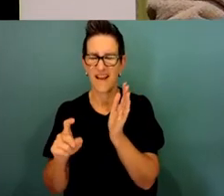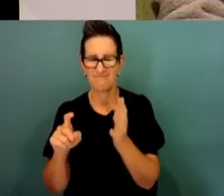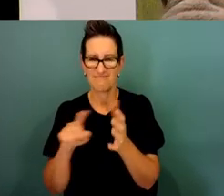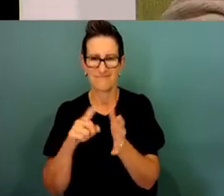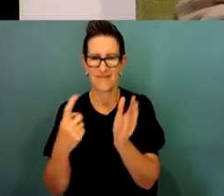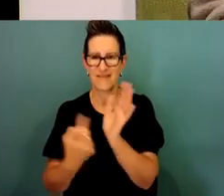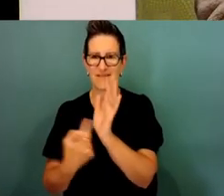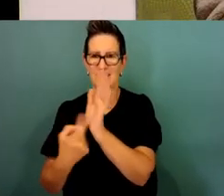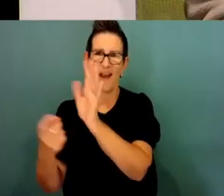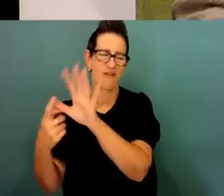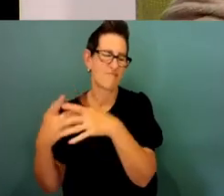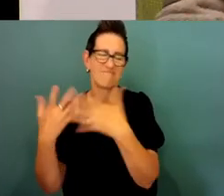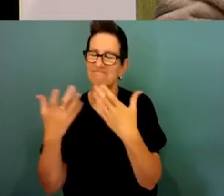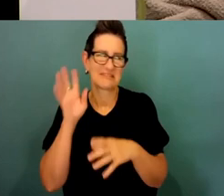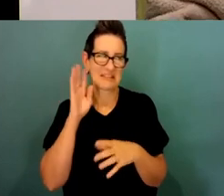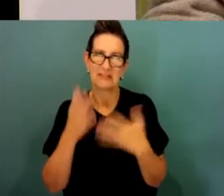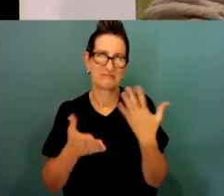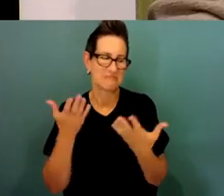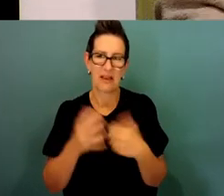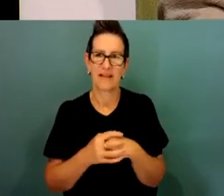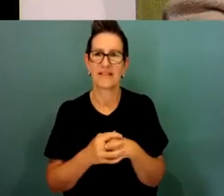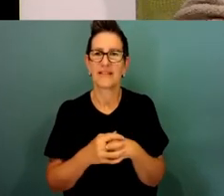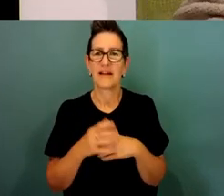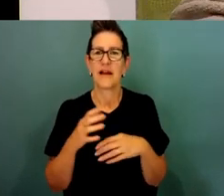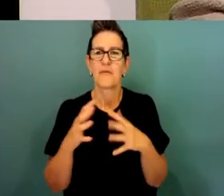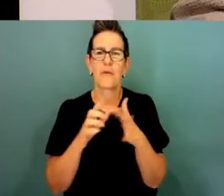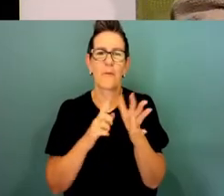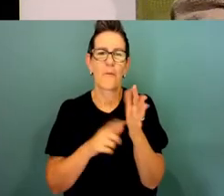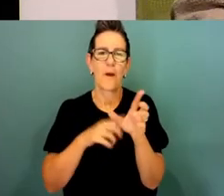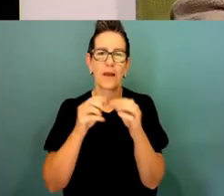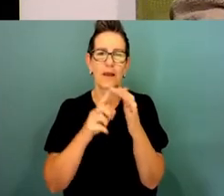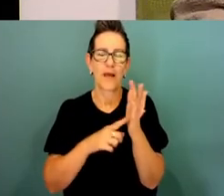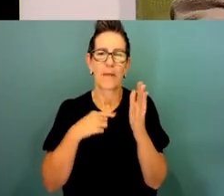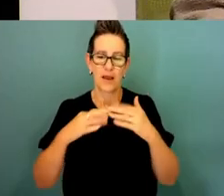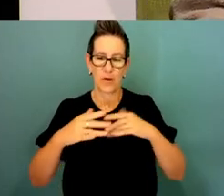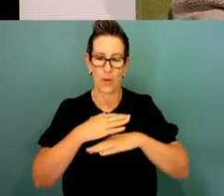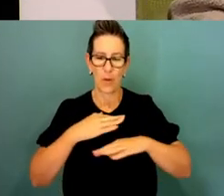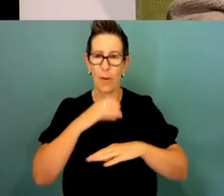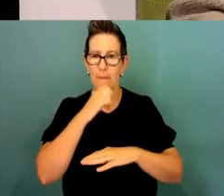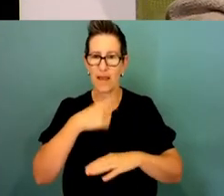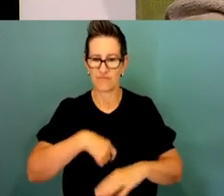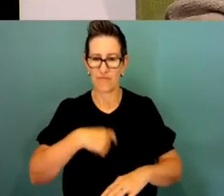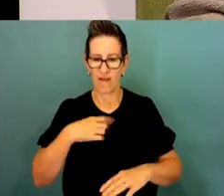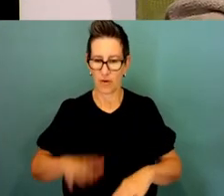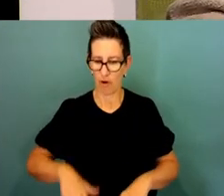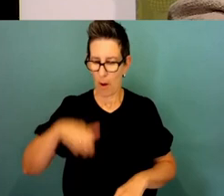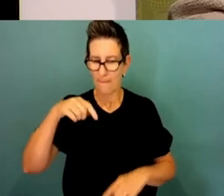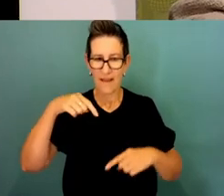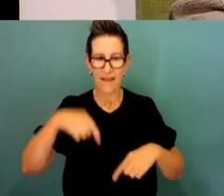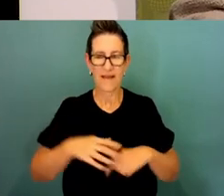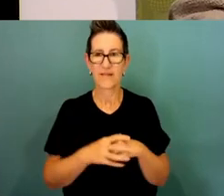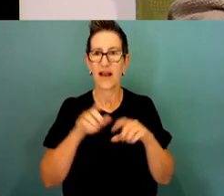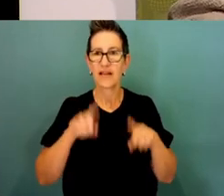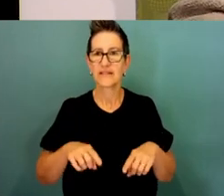people that don't know me, my name's Wally Bell. I'm a Ngunnawal man. I've grown up here on country. I started out in a little